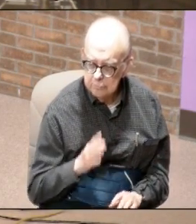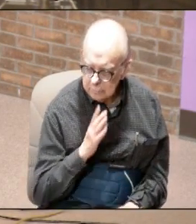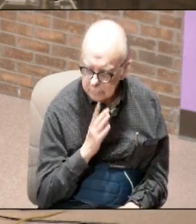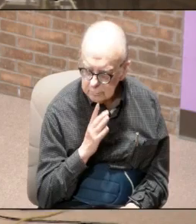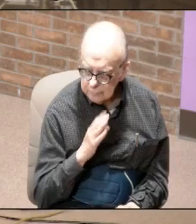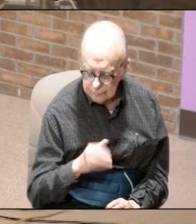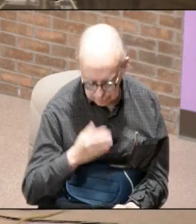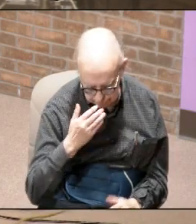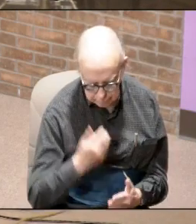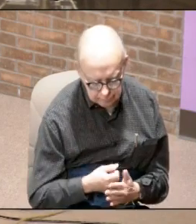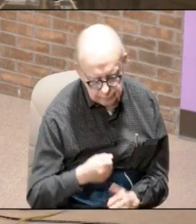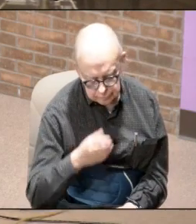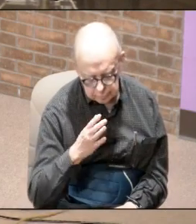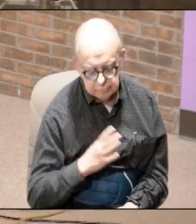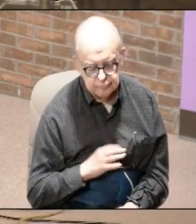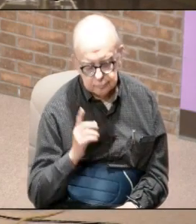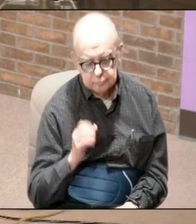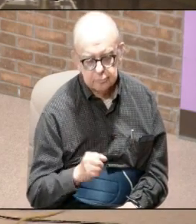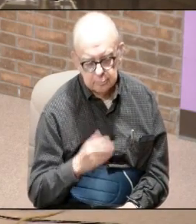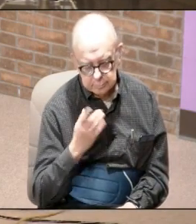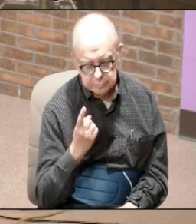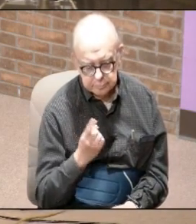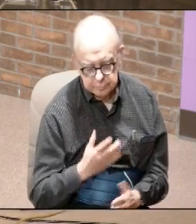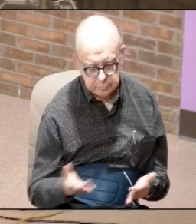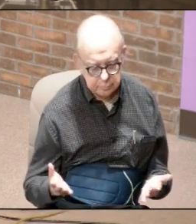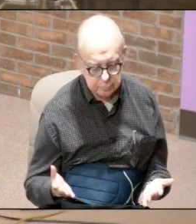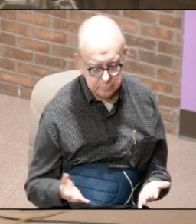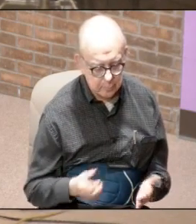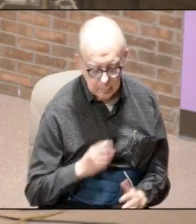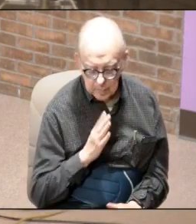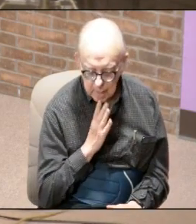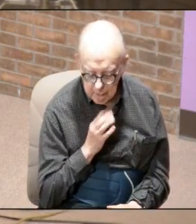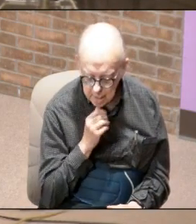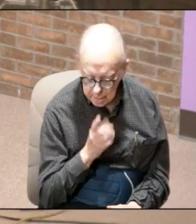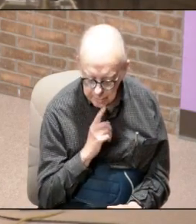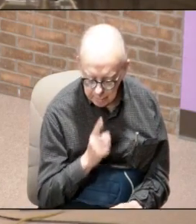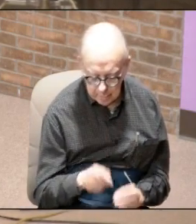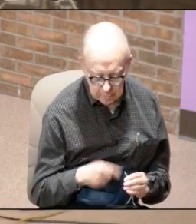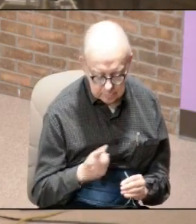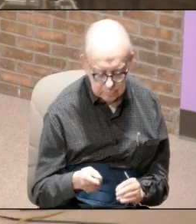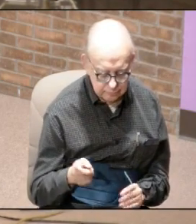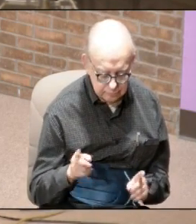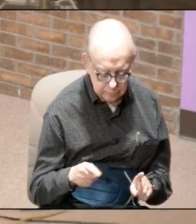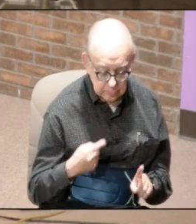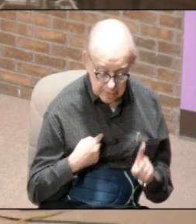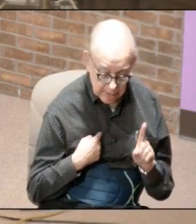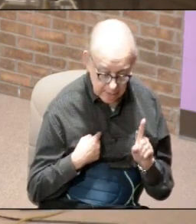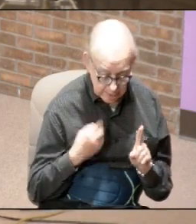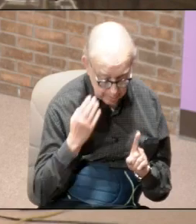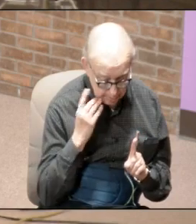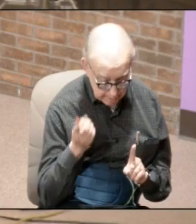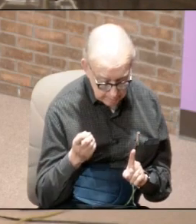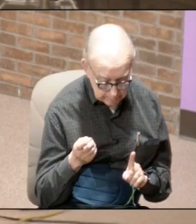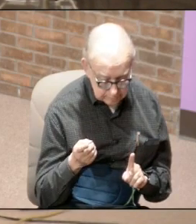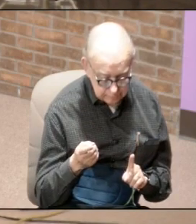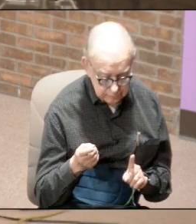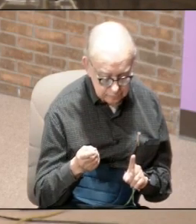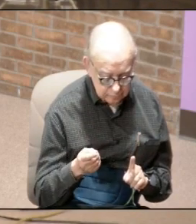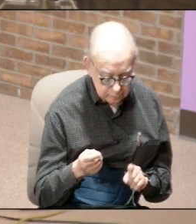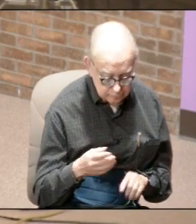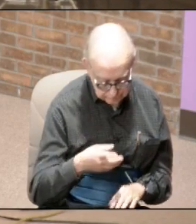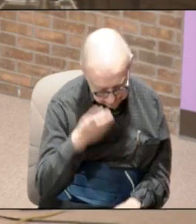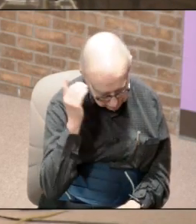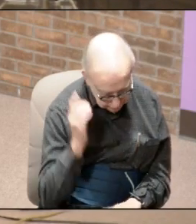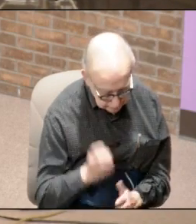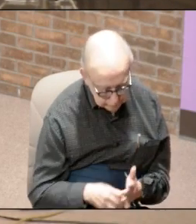talks about the son of man you need to understand something he wasn't just talking about when I knew him in the book of Daniel